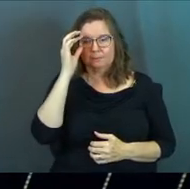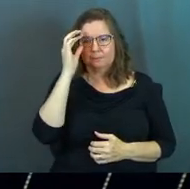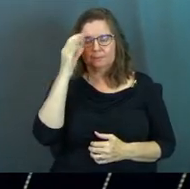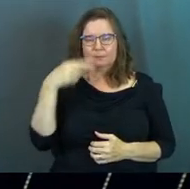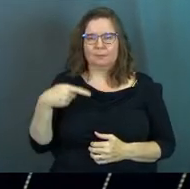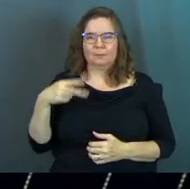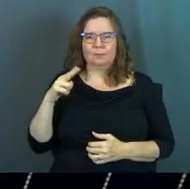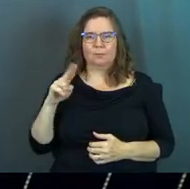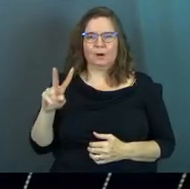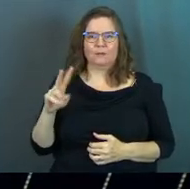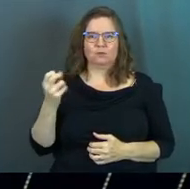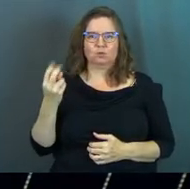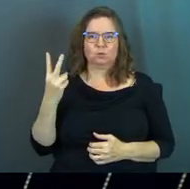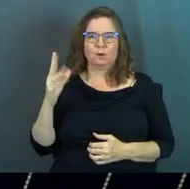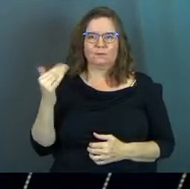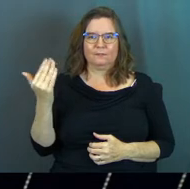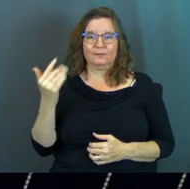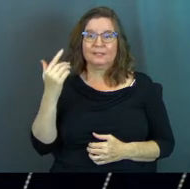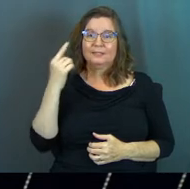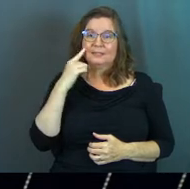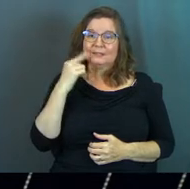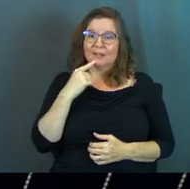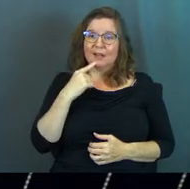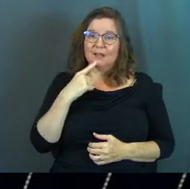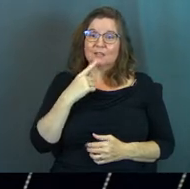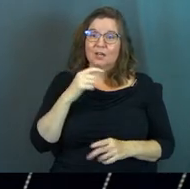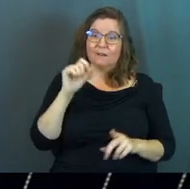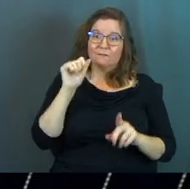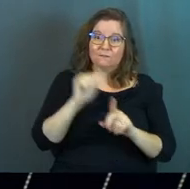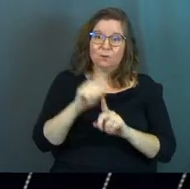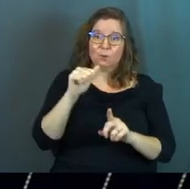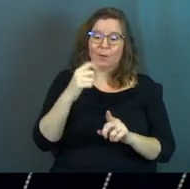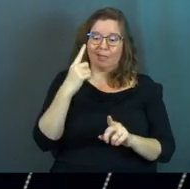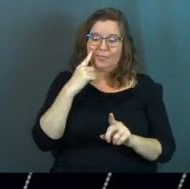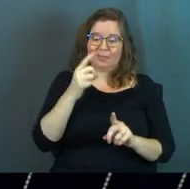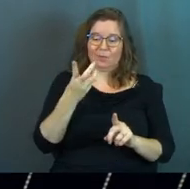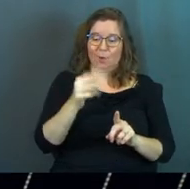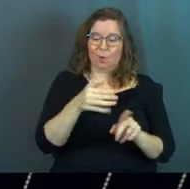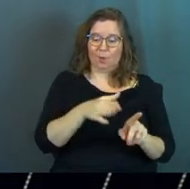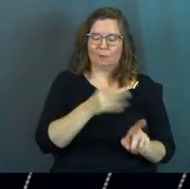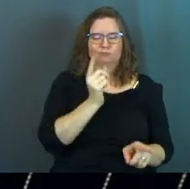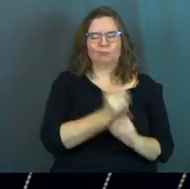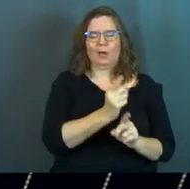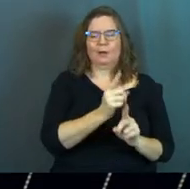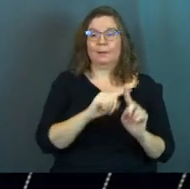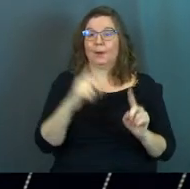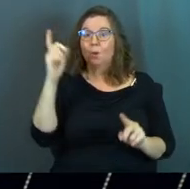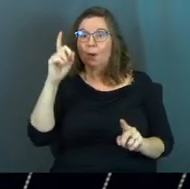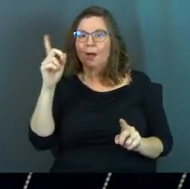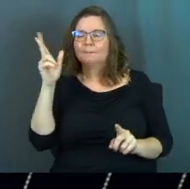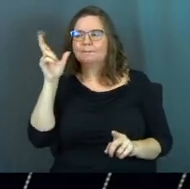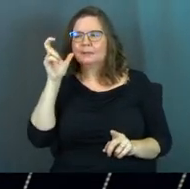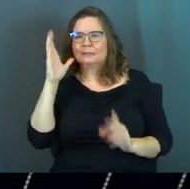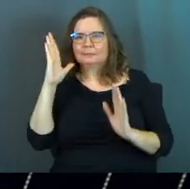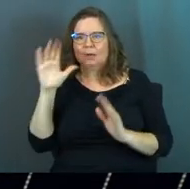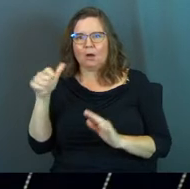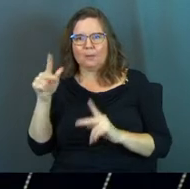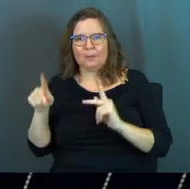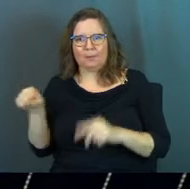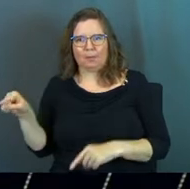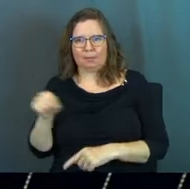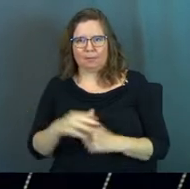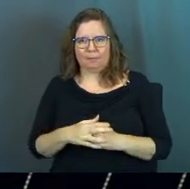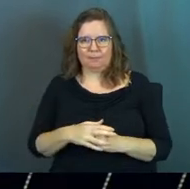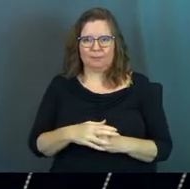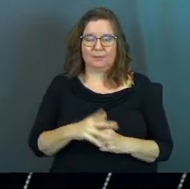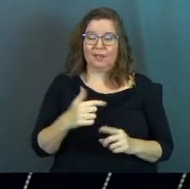Proverbs 12, 15 says, fools think their own way is right, but the wise listen to others. The whole thing about thinking our way is